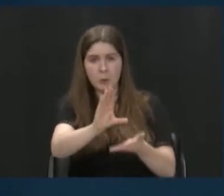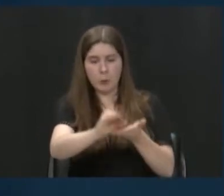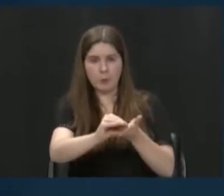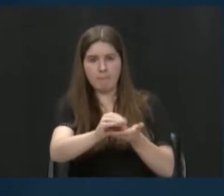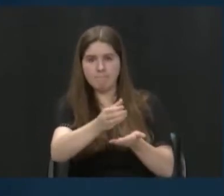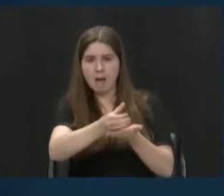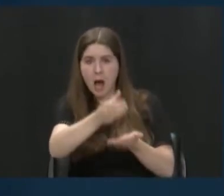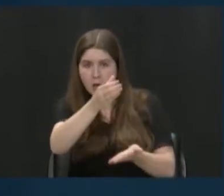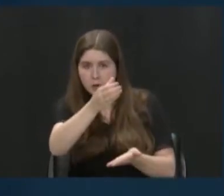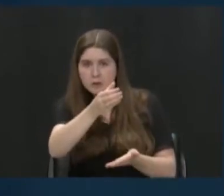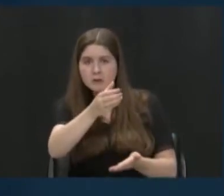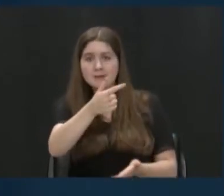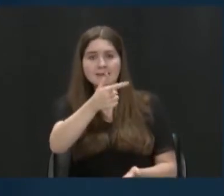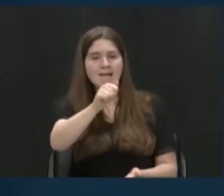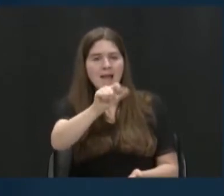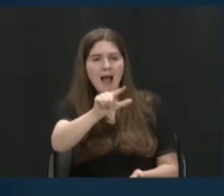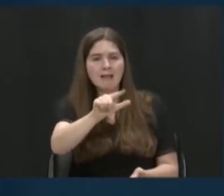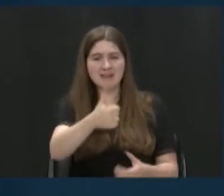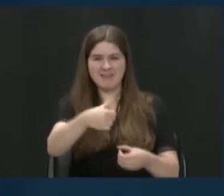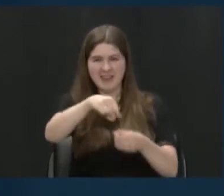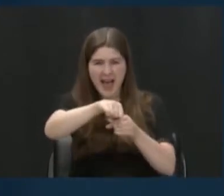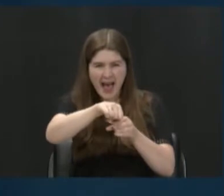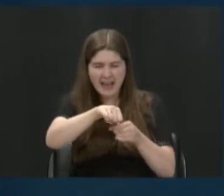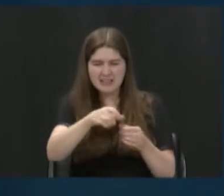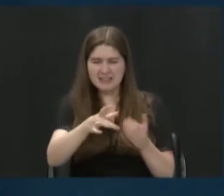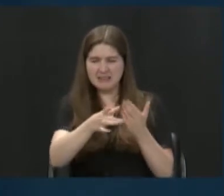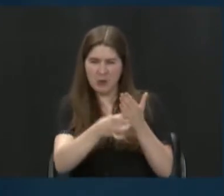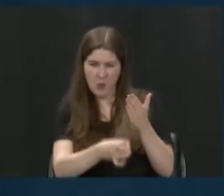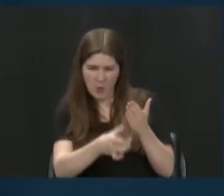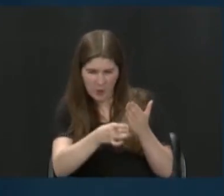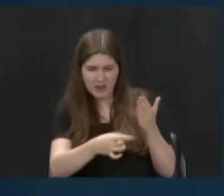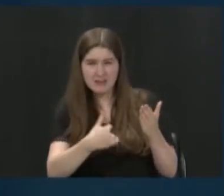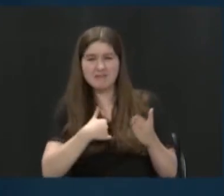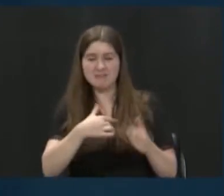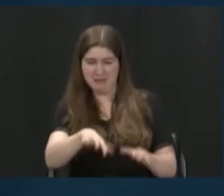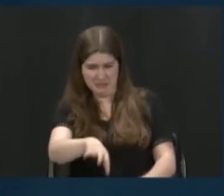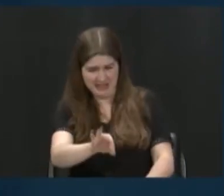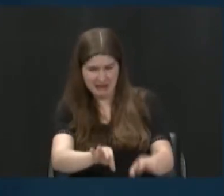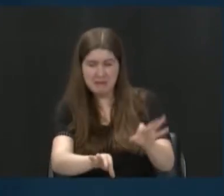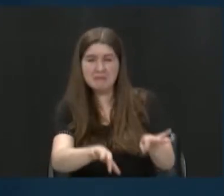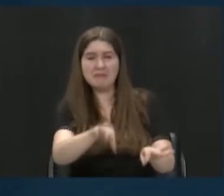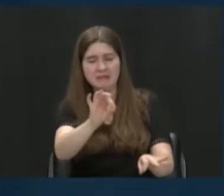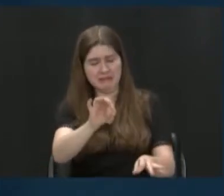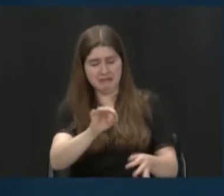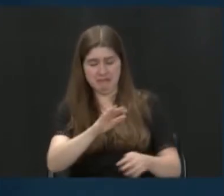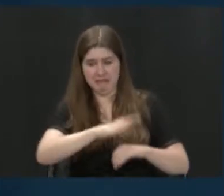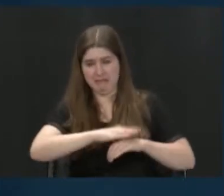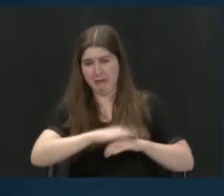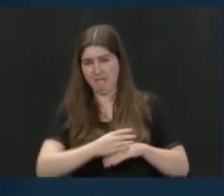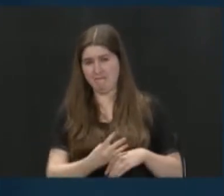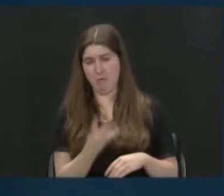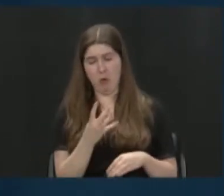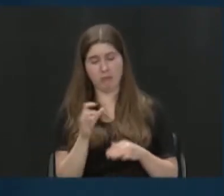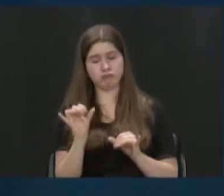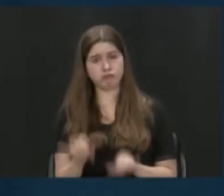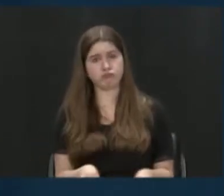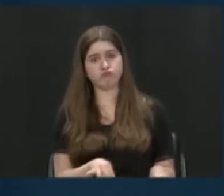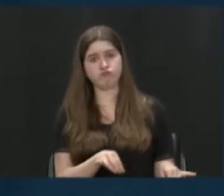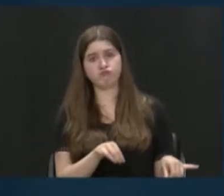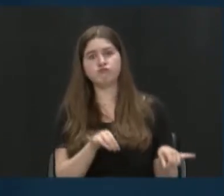Actually, like gallons of gasoline or some type of oil, I've picked up like at least four of those. Those are like really common.